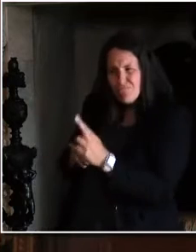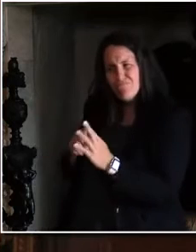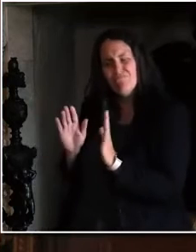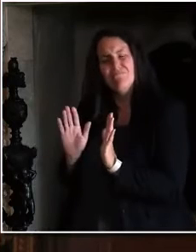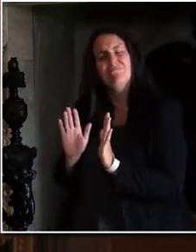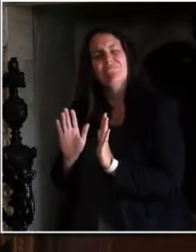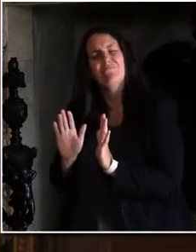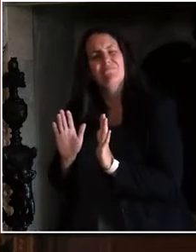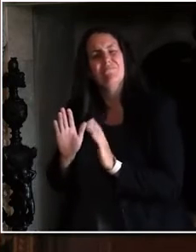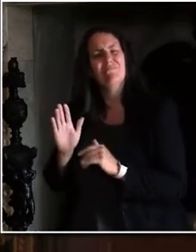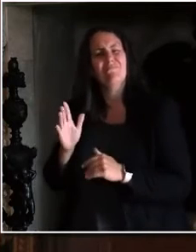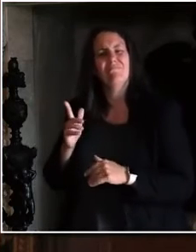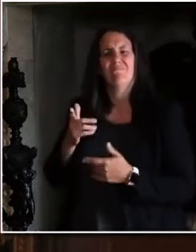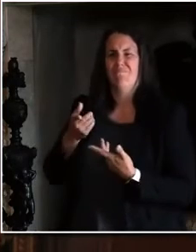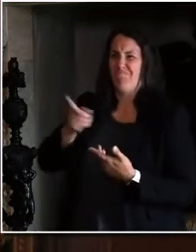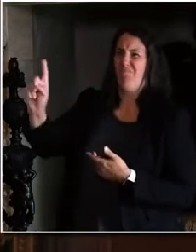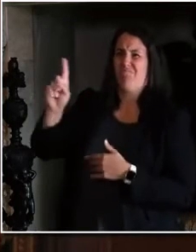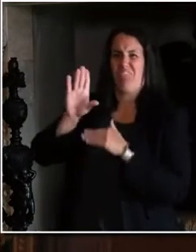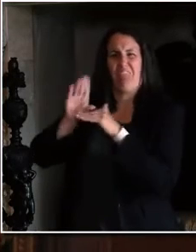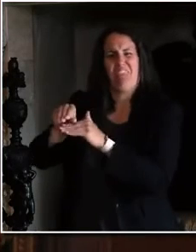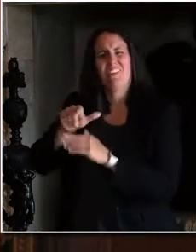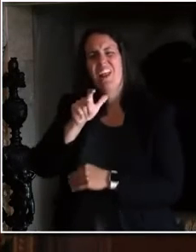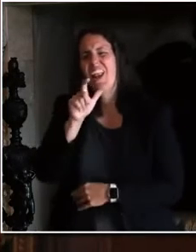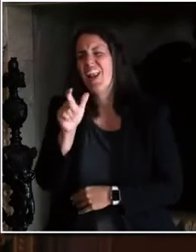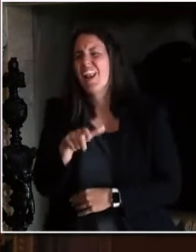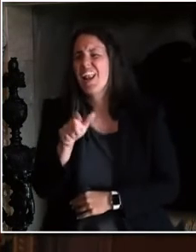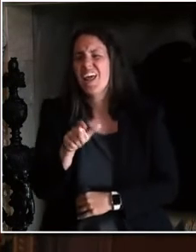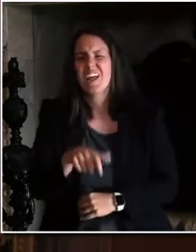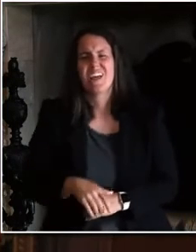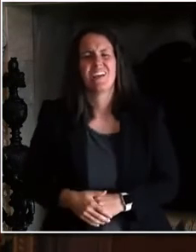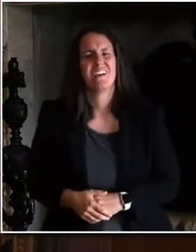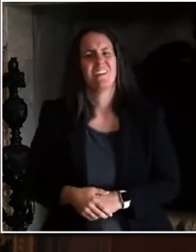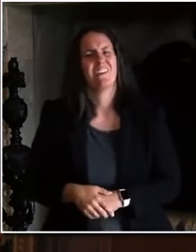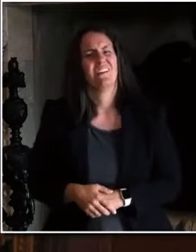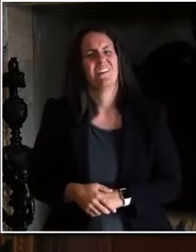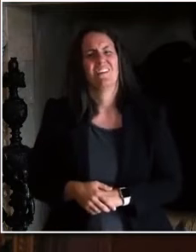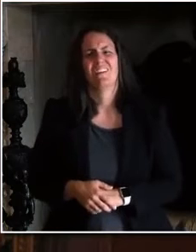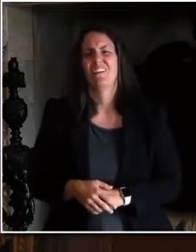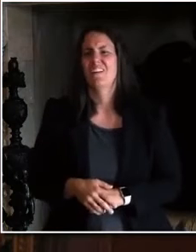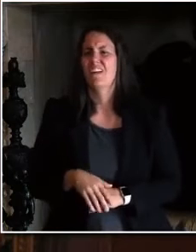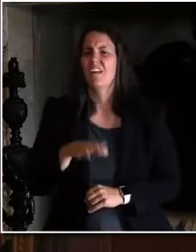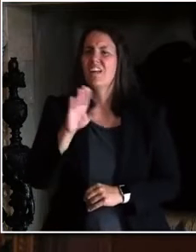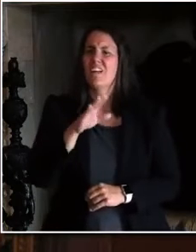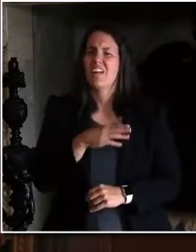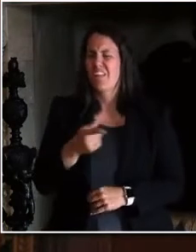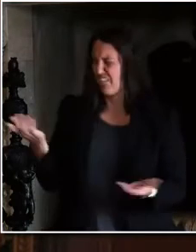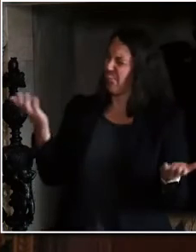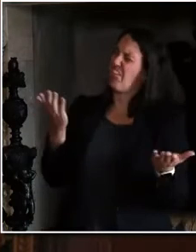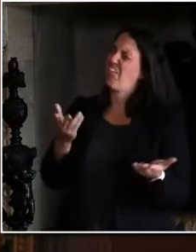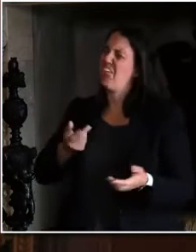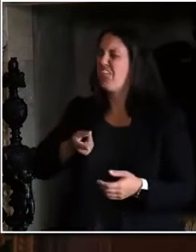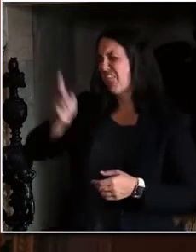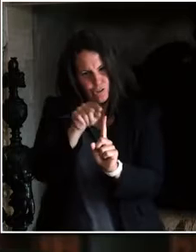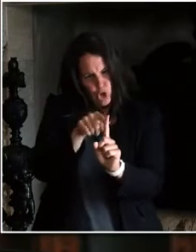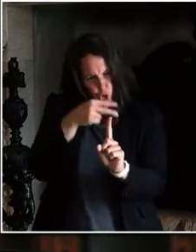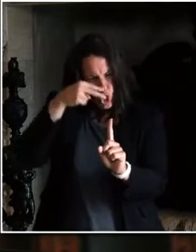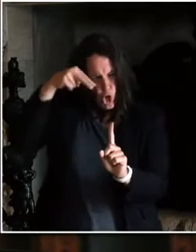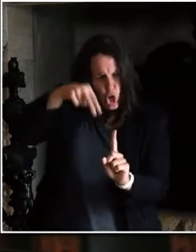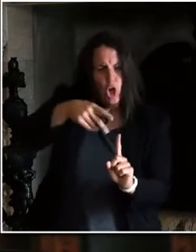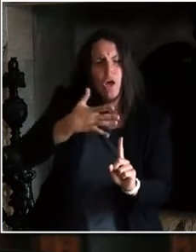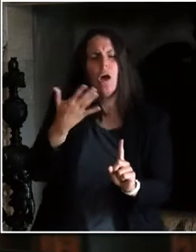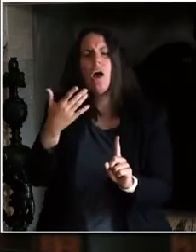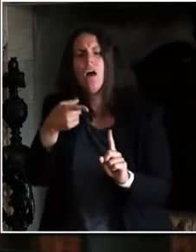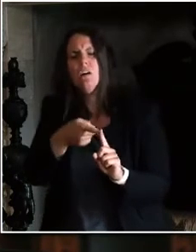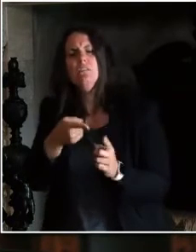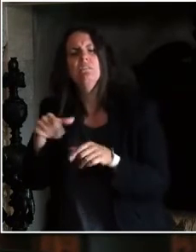or someone's week. So counterbalancing that with kindness and praise to the people that work in public health locally could really go a long way. We